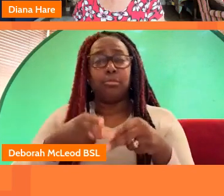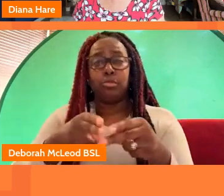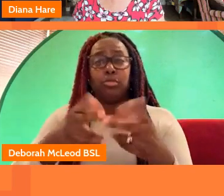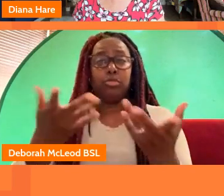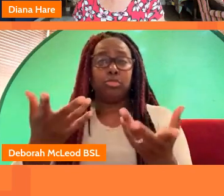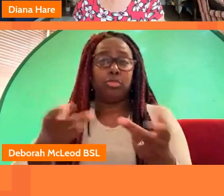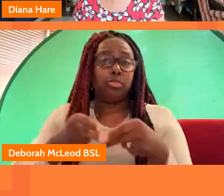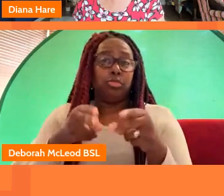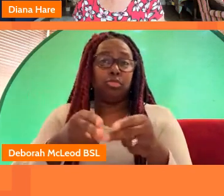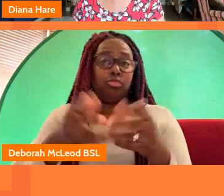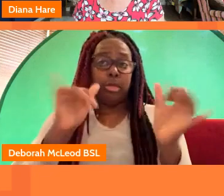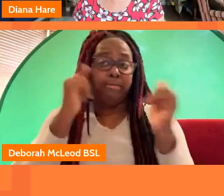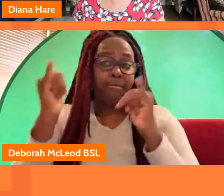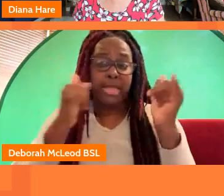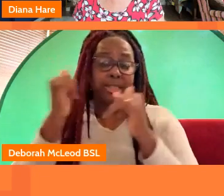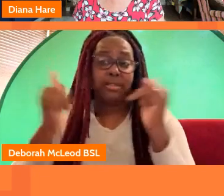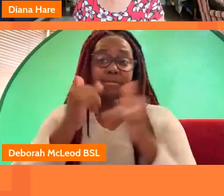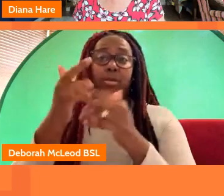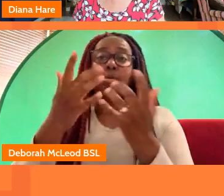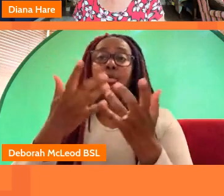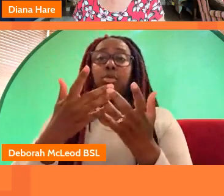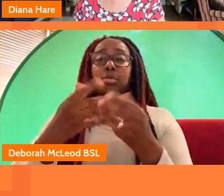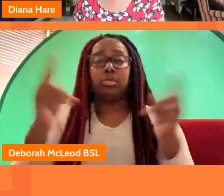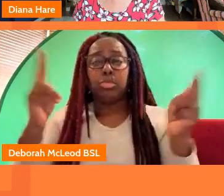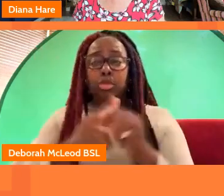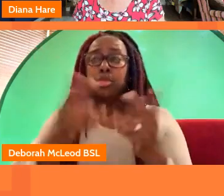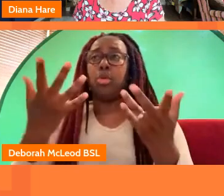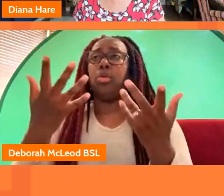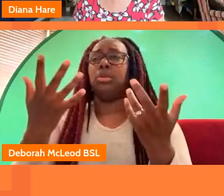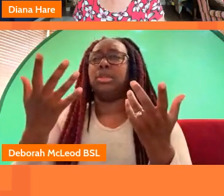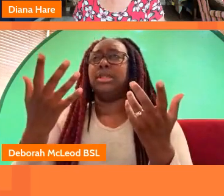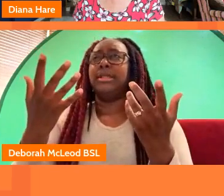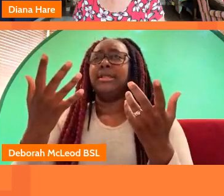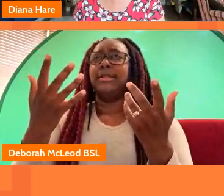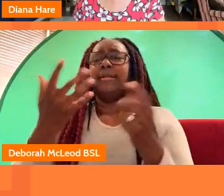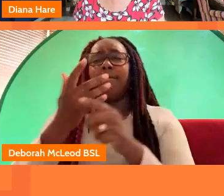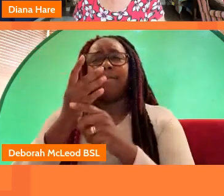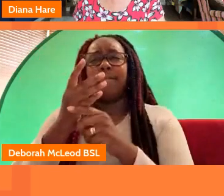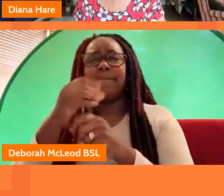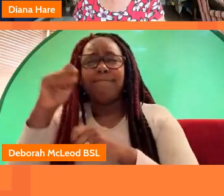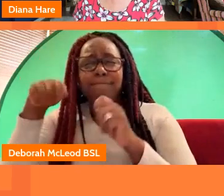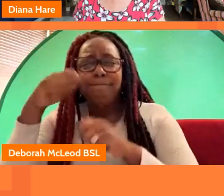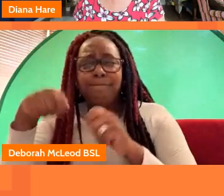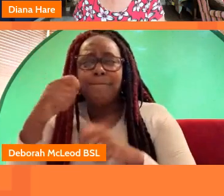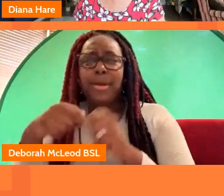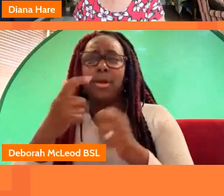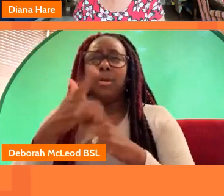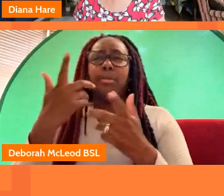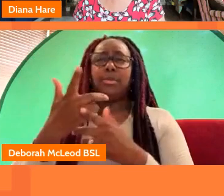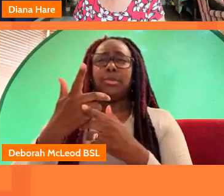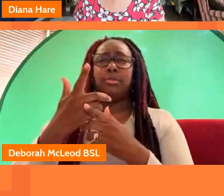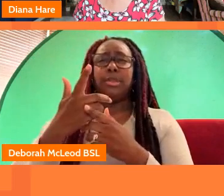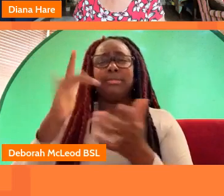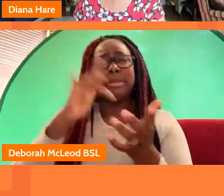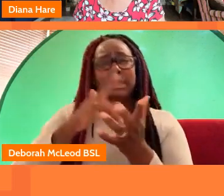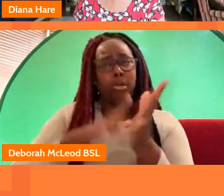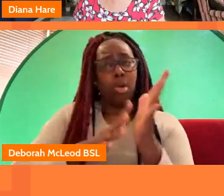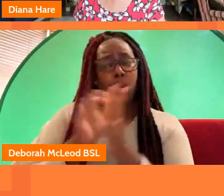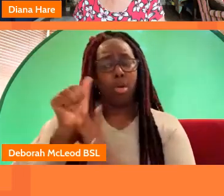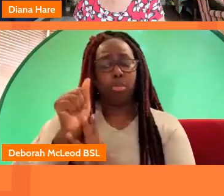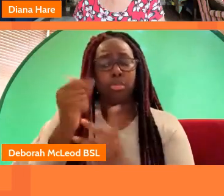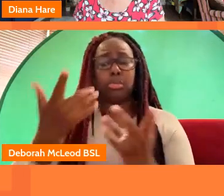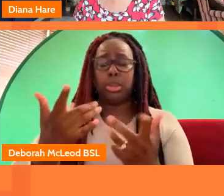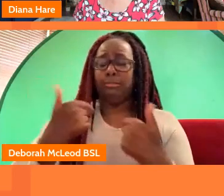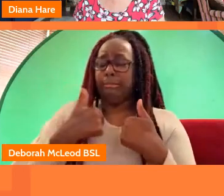of short films um during the city of culture and what was really interesting to me because that was